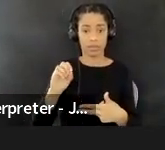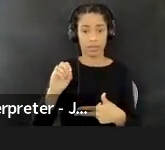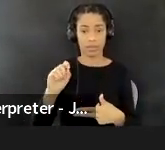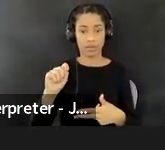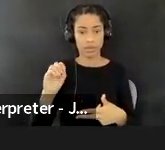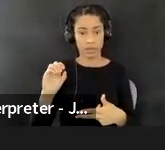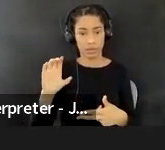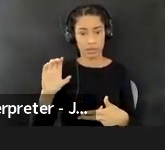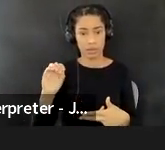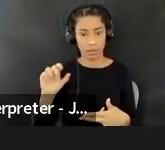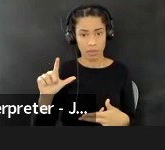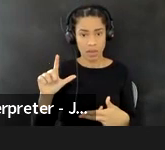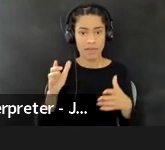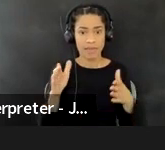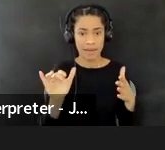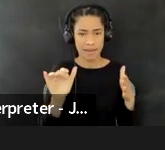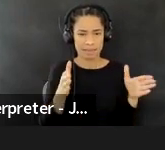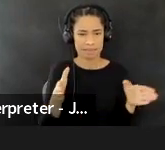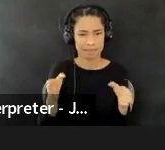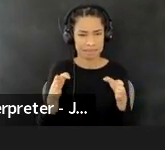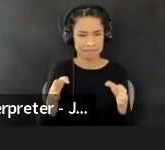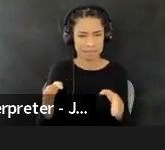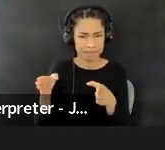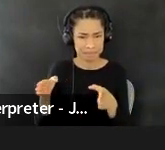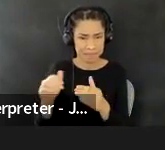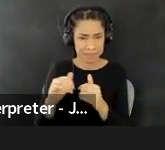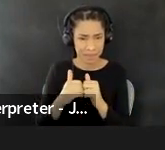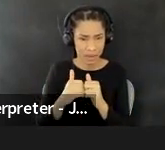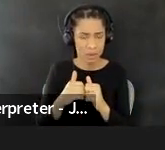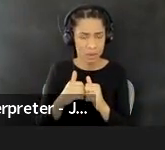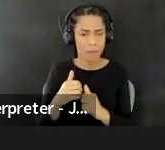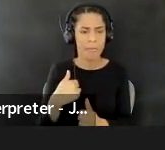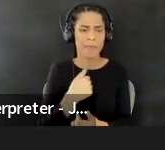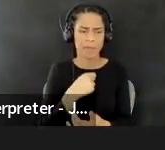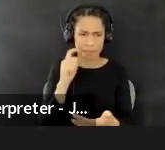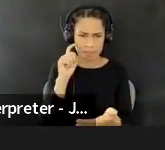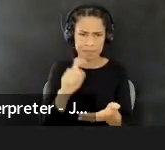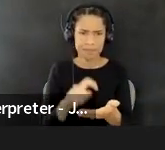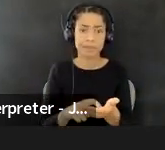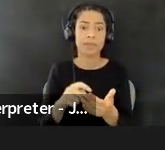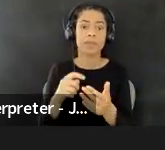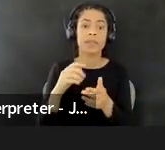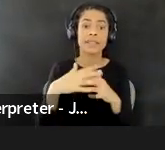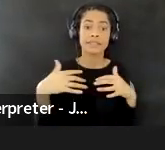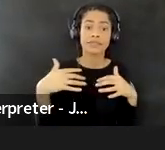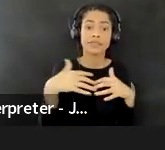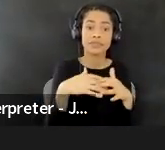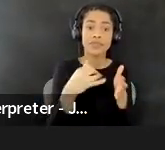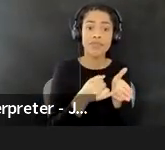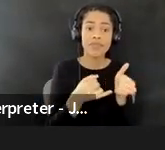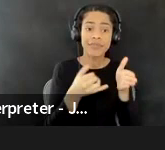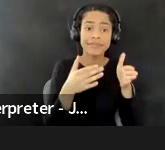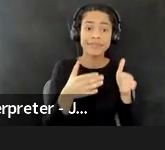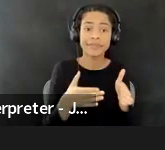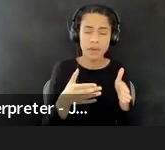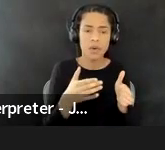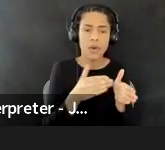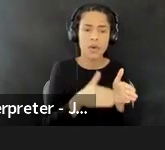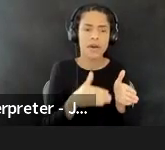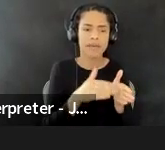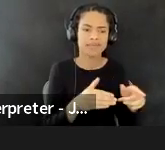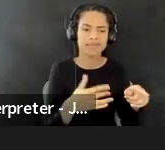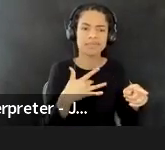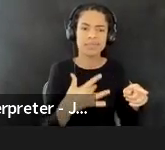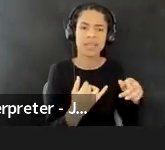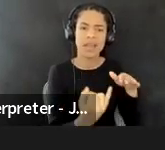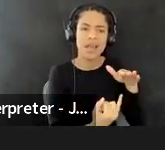that, um, you know, indigenous, uh, artists are often put in a place of being very isolated